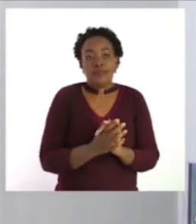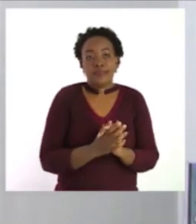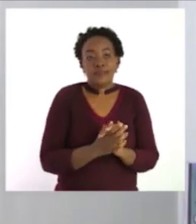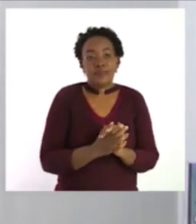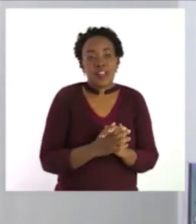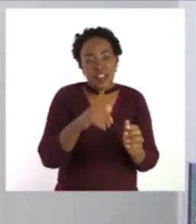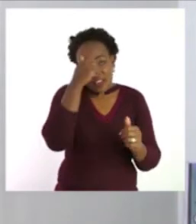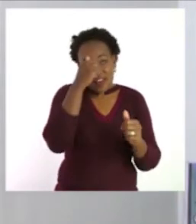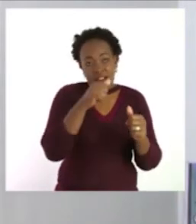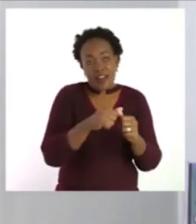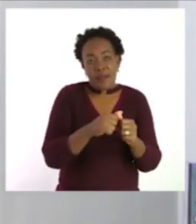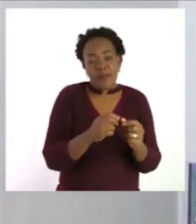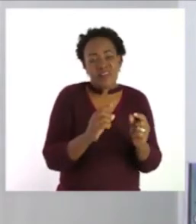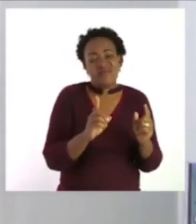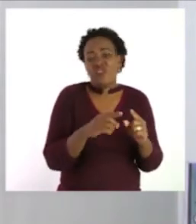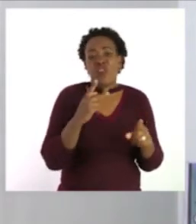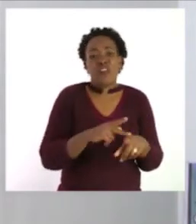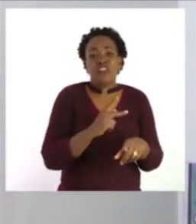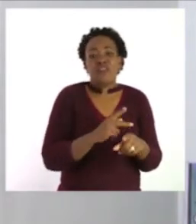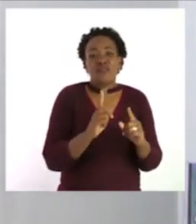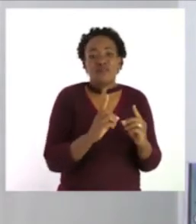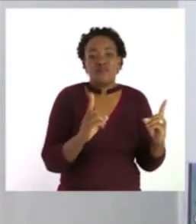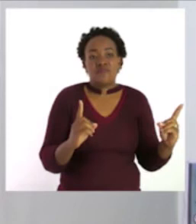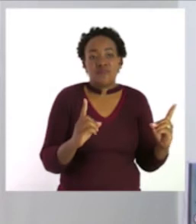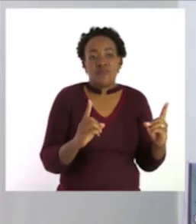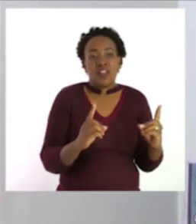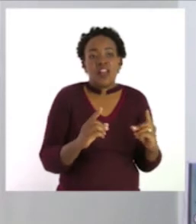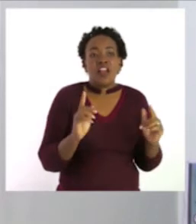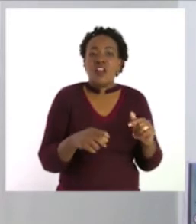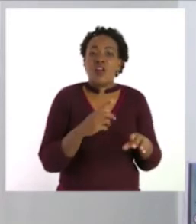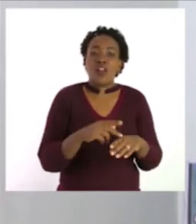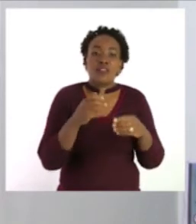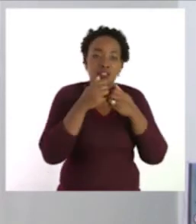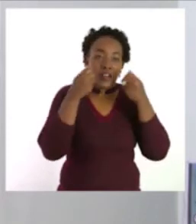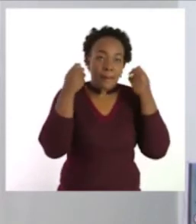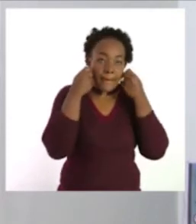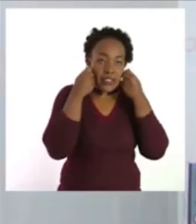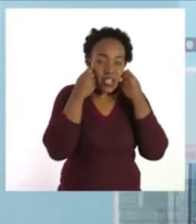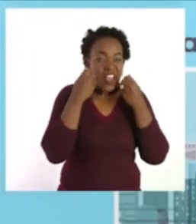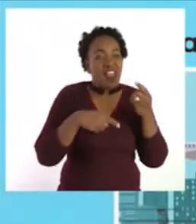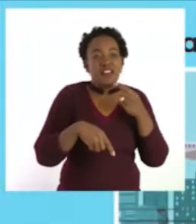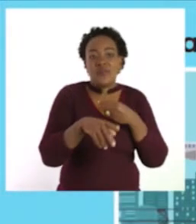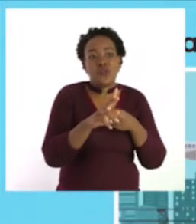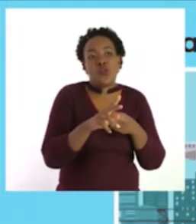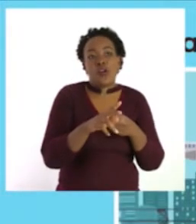Remember to social distance and to wear your mask every time you go out.